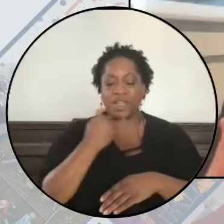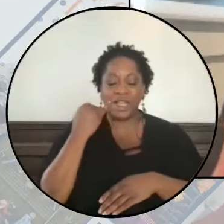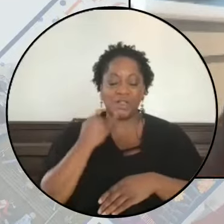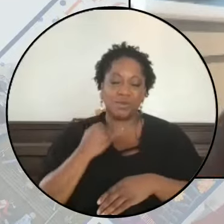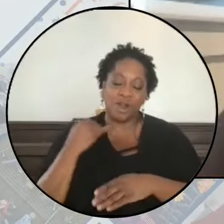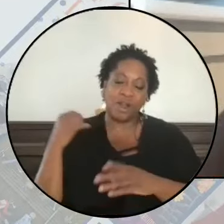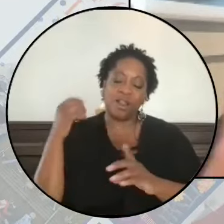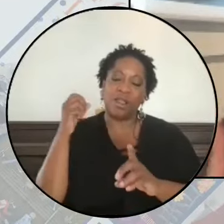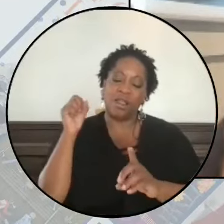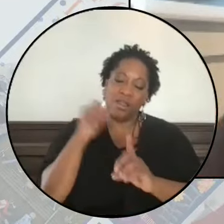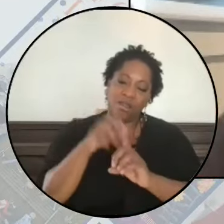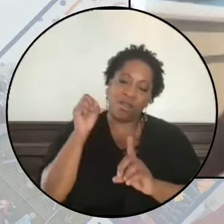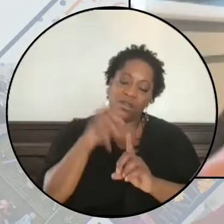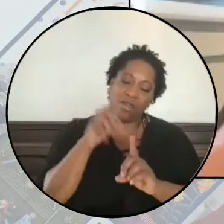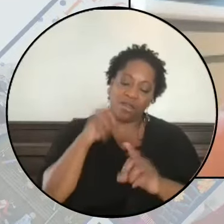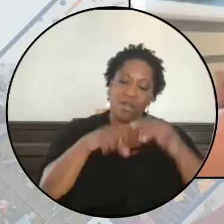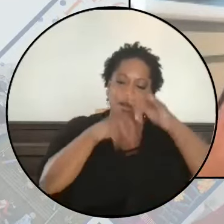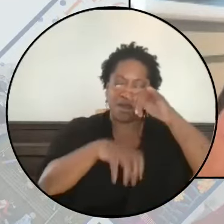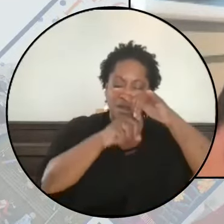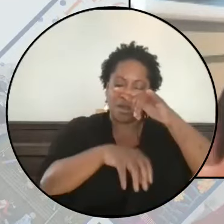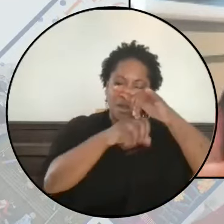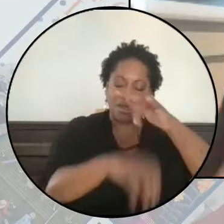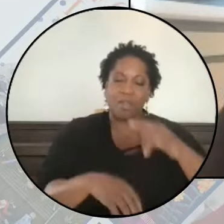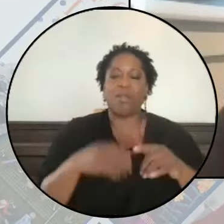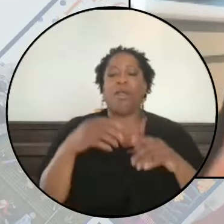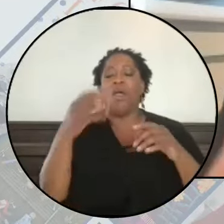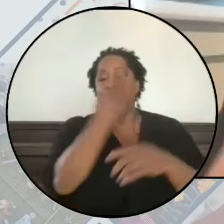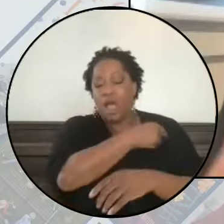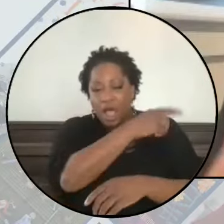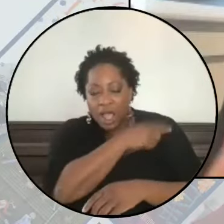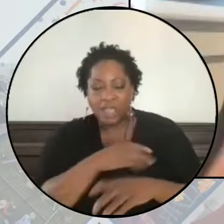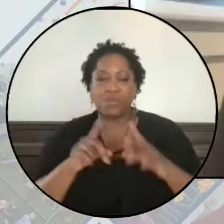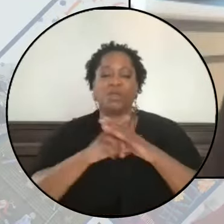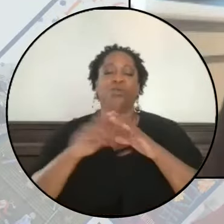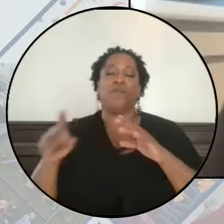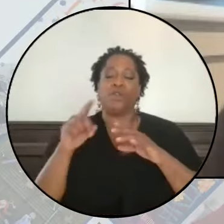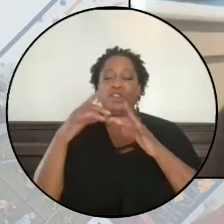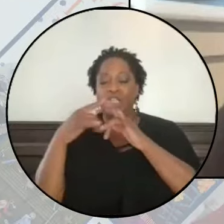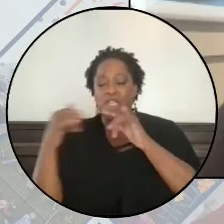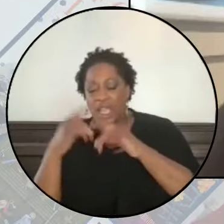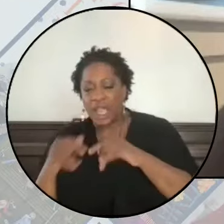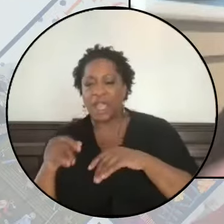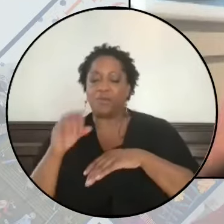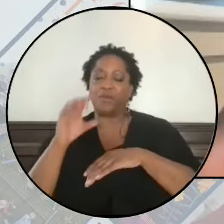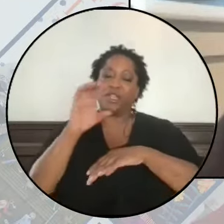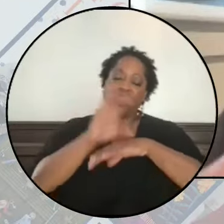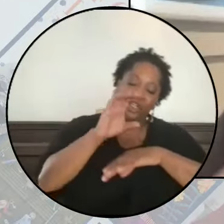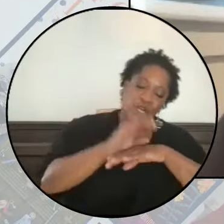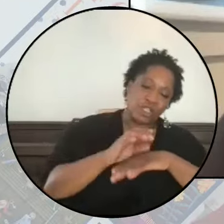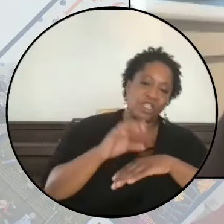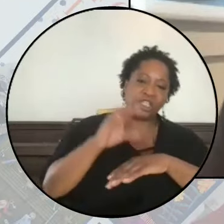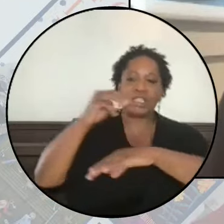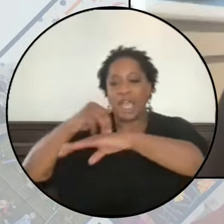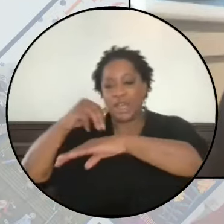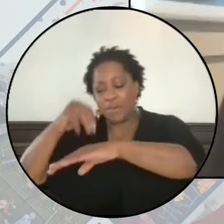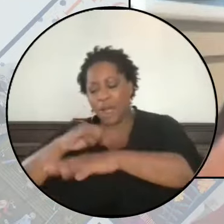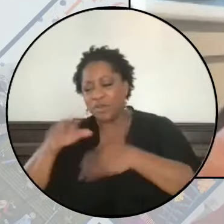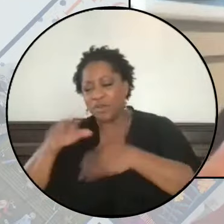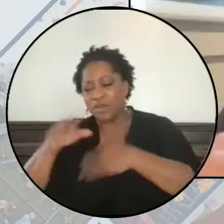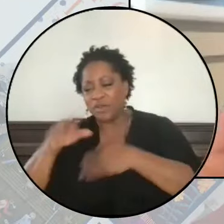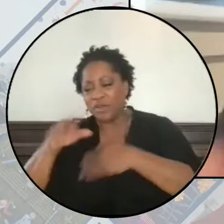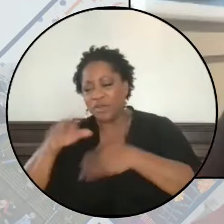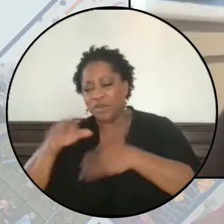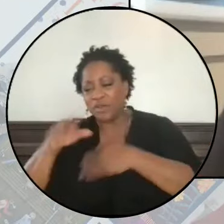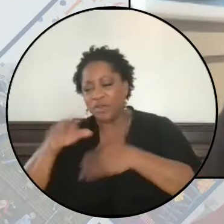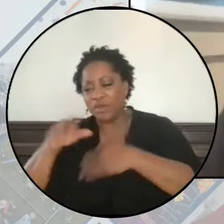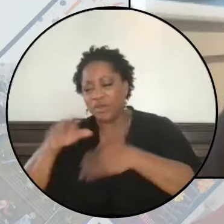relentlessly bombarding hospitals and refugee camps and churches and mosques. And in all this visceral pain, I